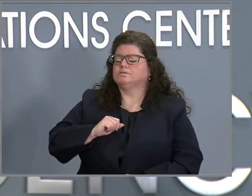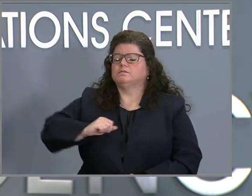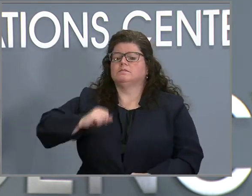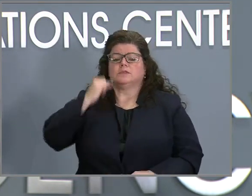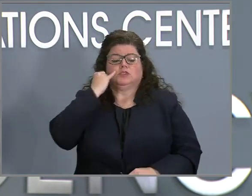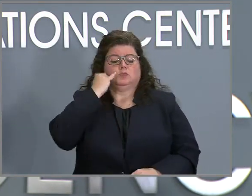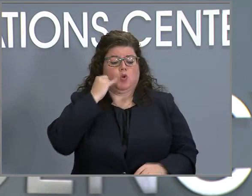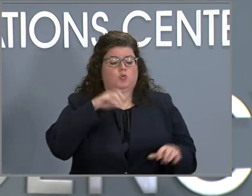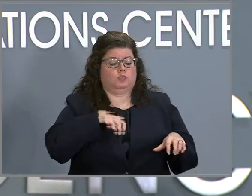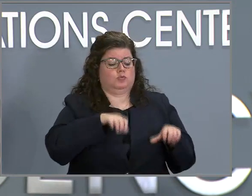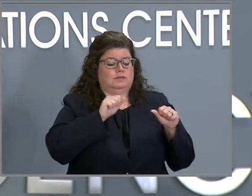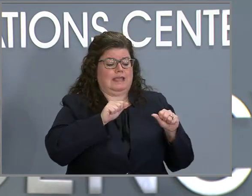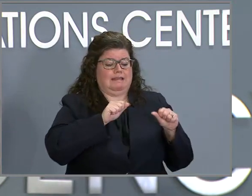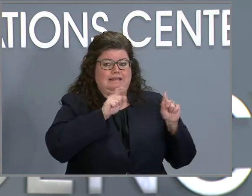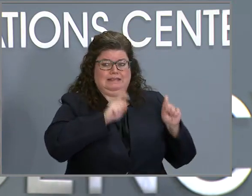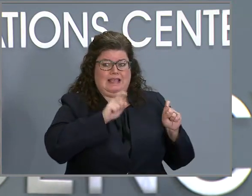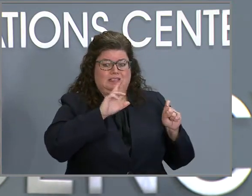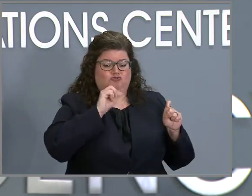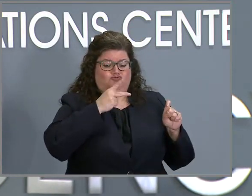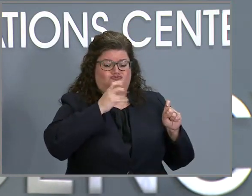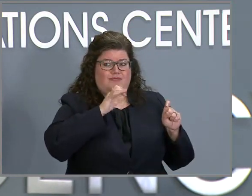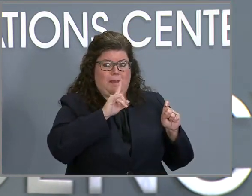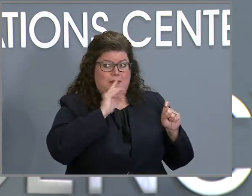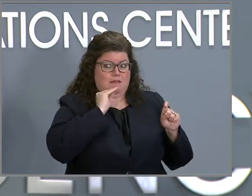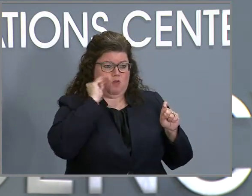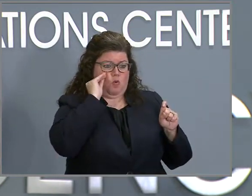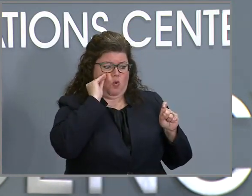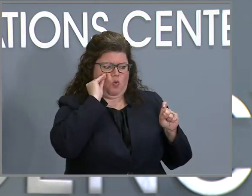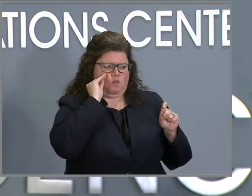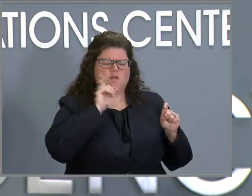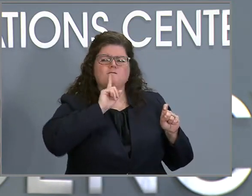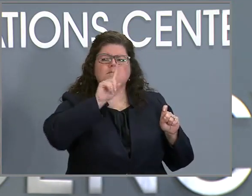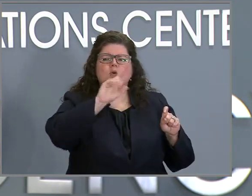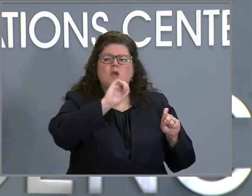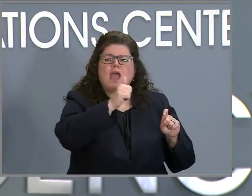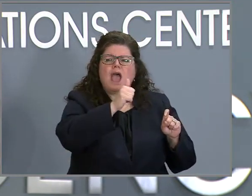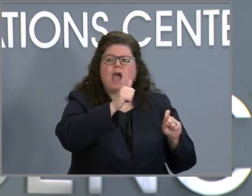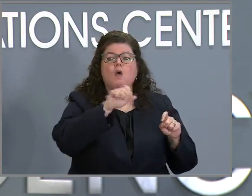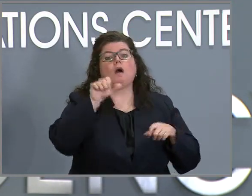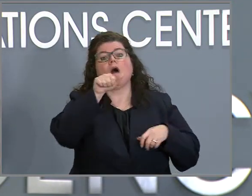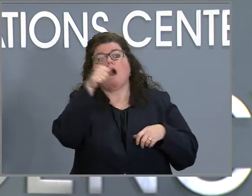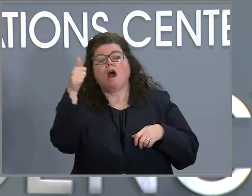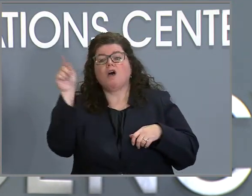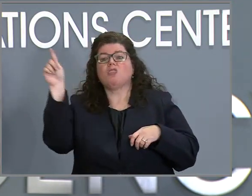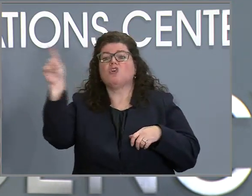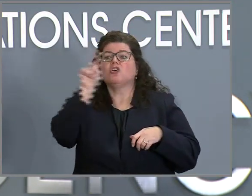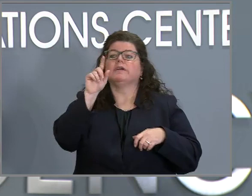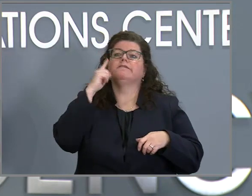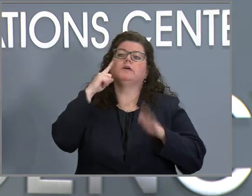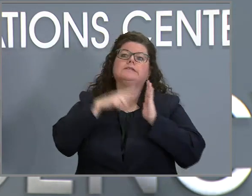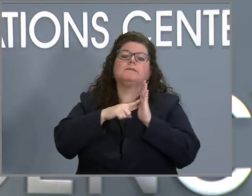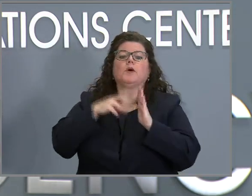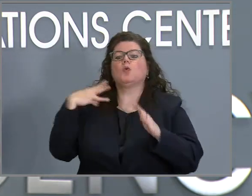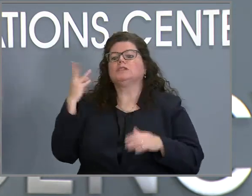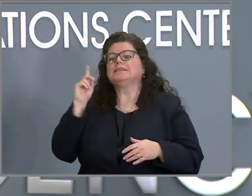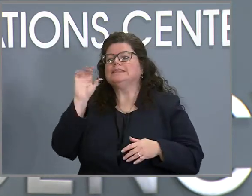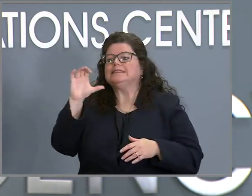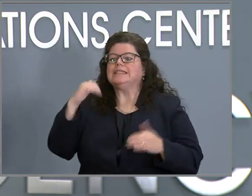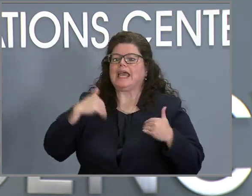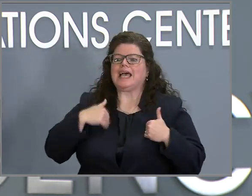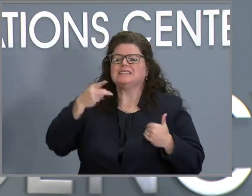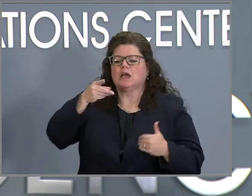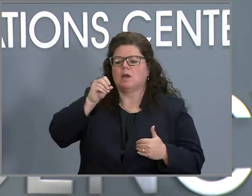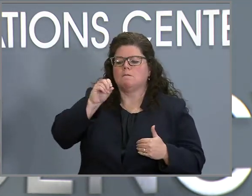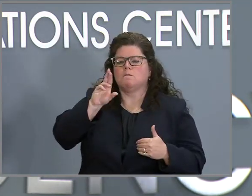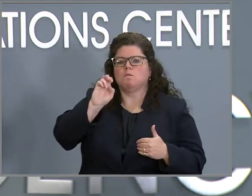tests, of at-home rapid tests. Other states have reporting protocols. Washington, D.C. has like a portal